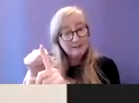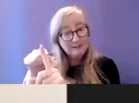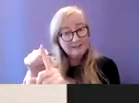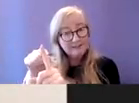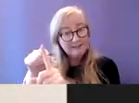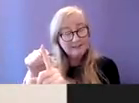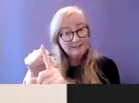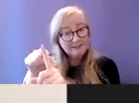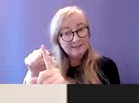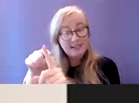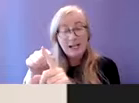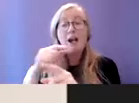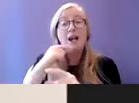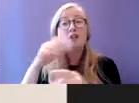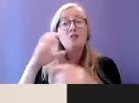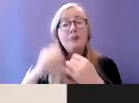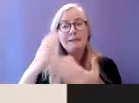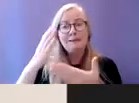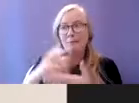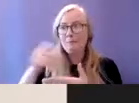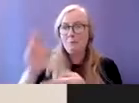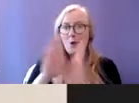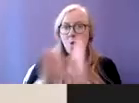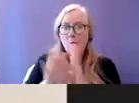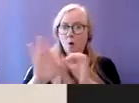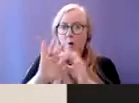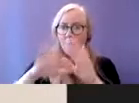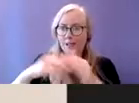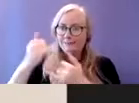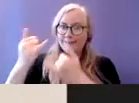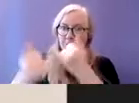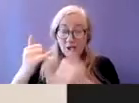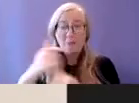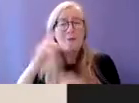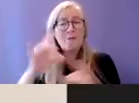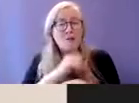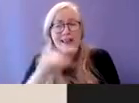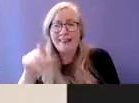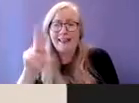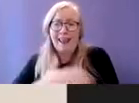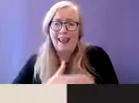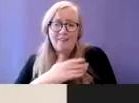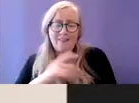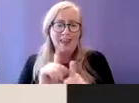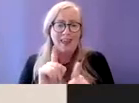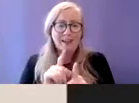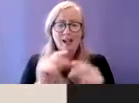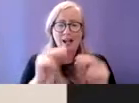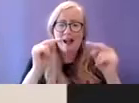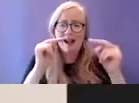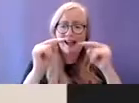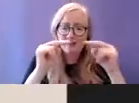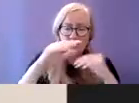to live as an autistic child adult in a non